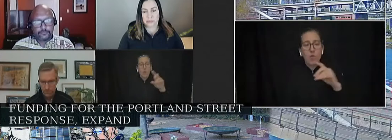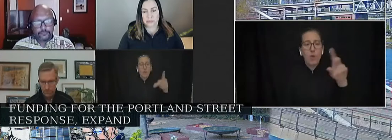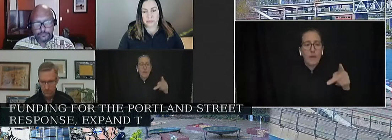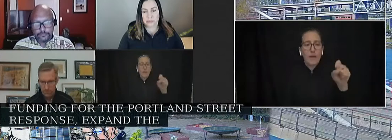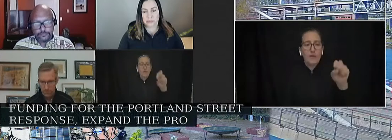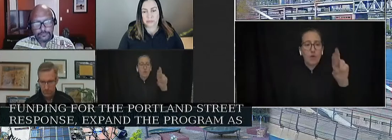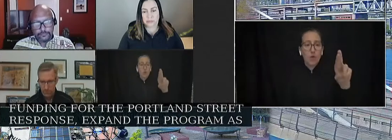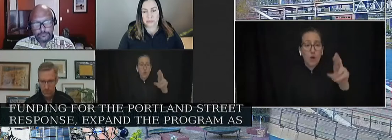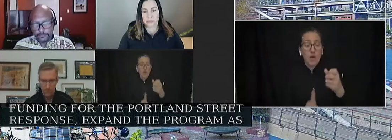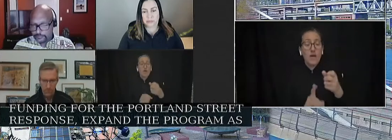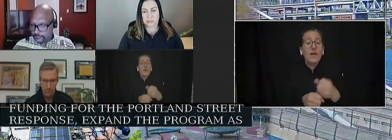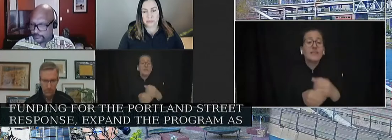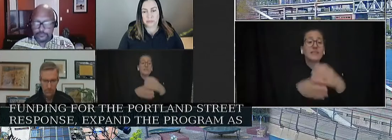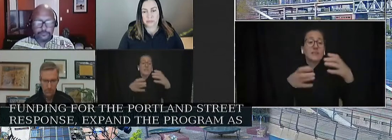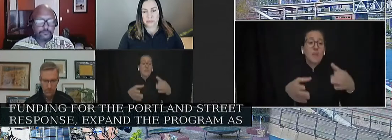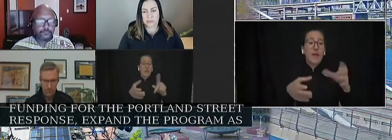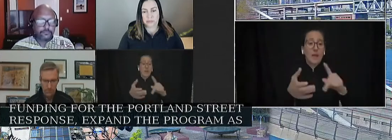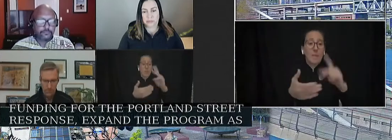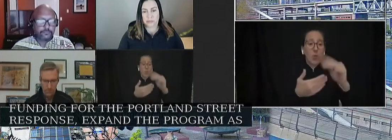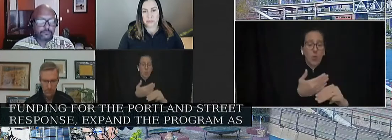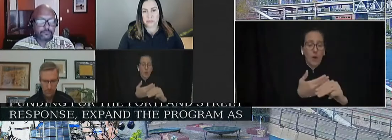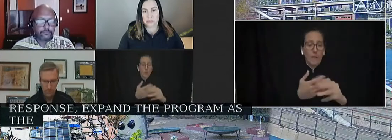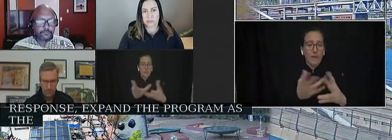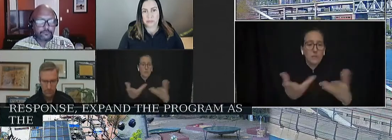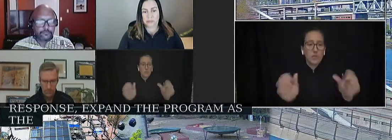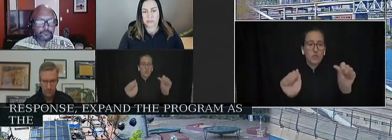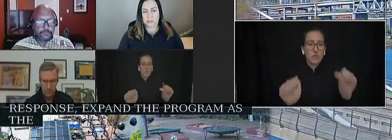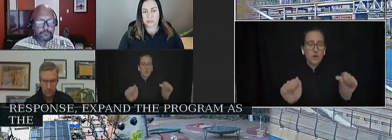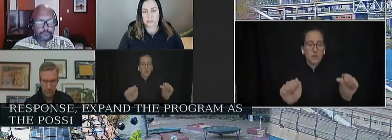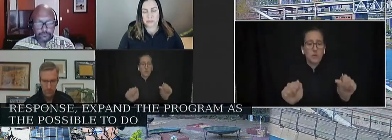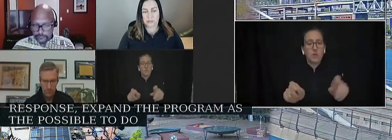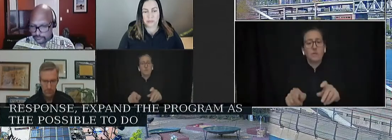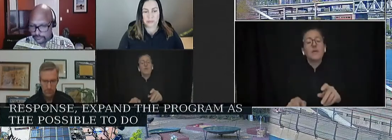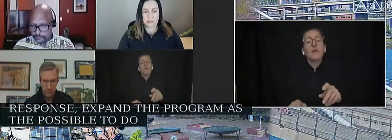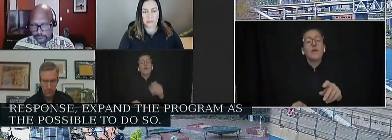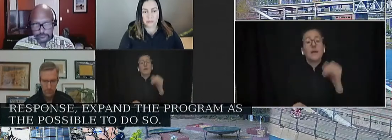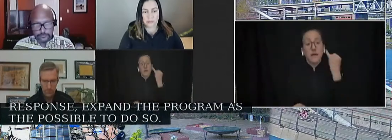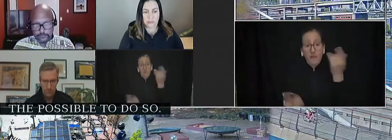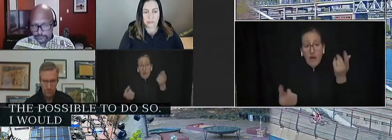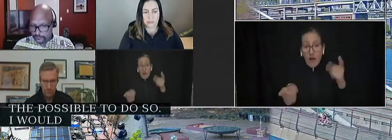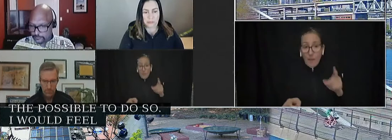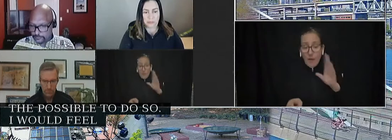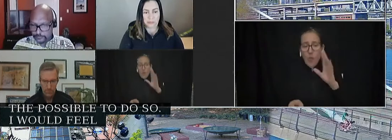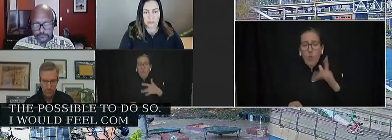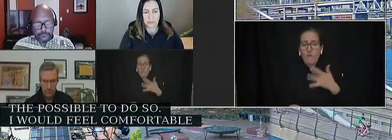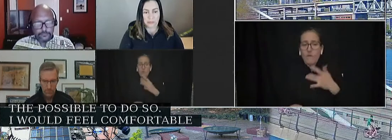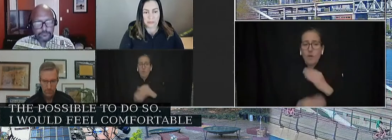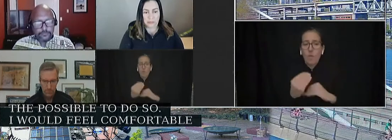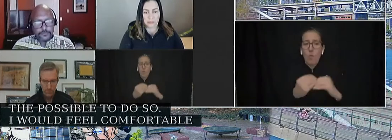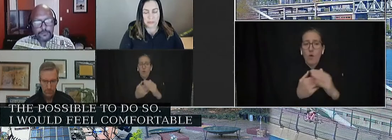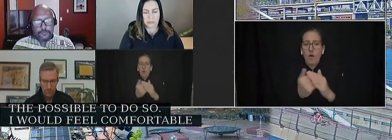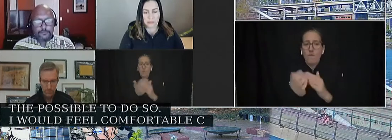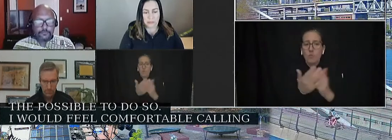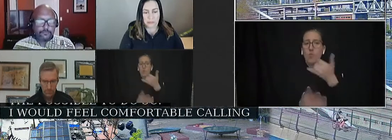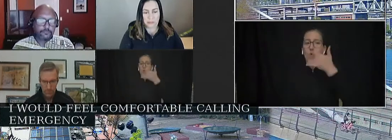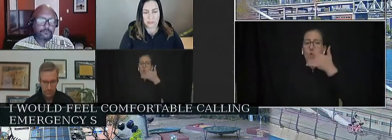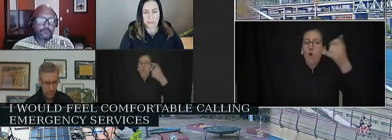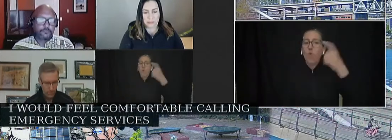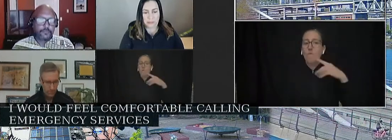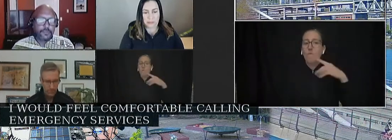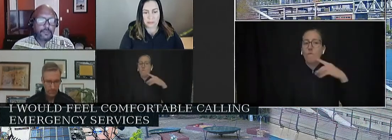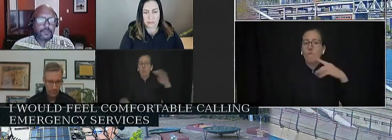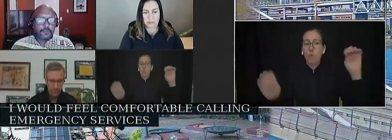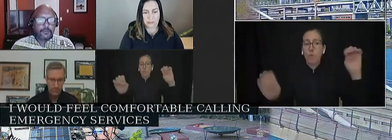so. As such, I would feel comfortable calling emergency services if I was confident that trained, unarmed, and